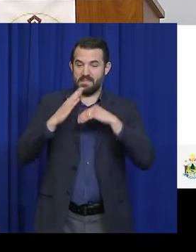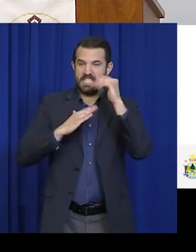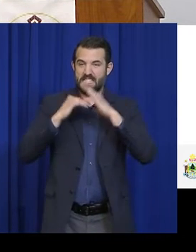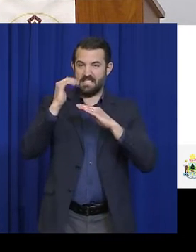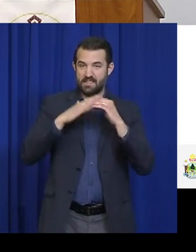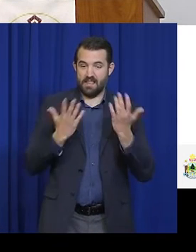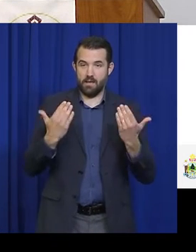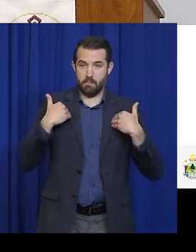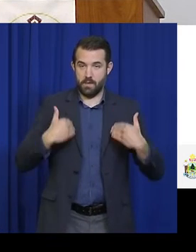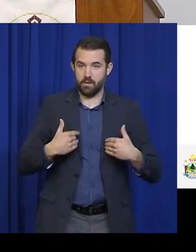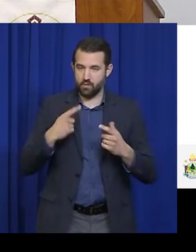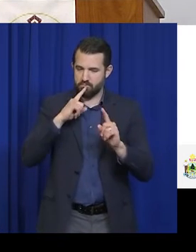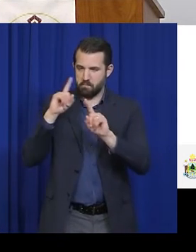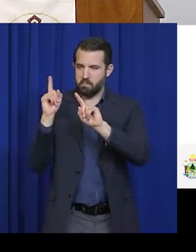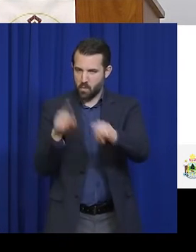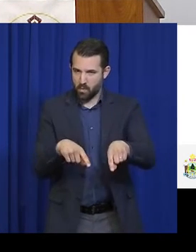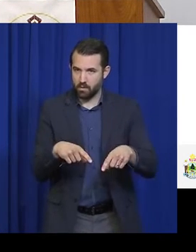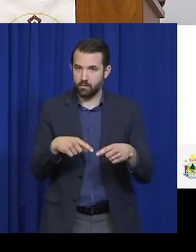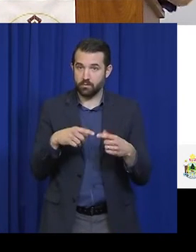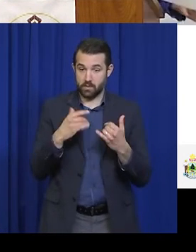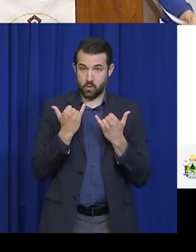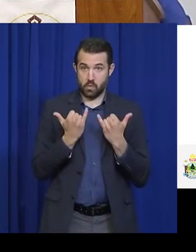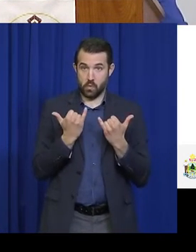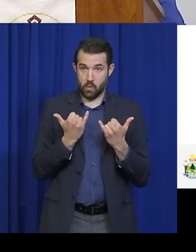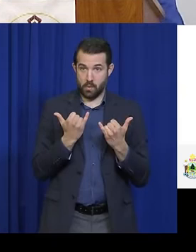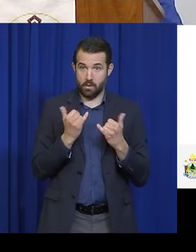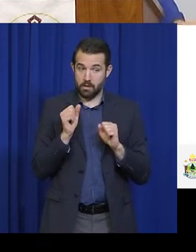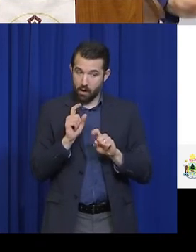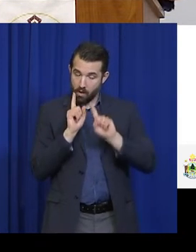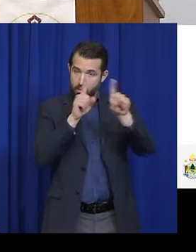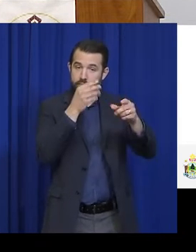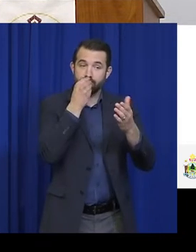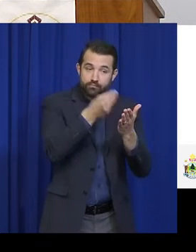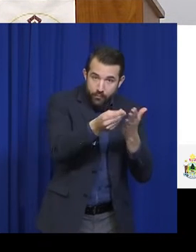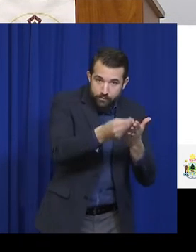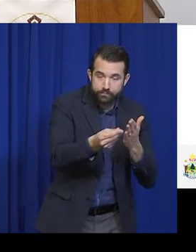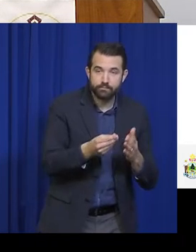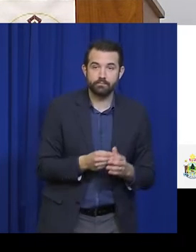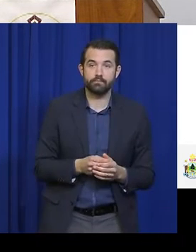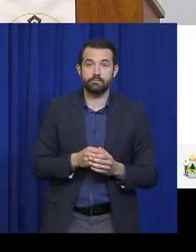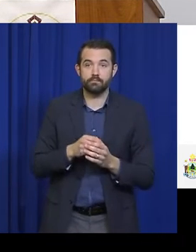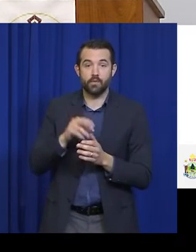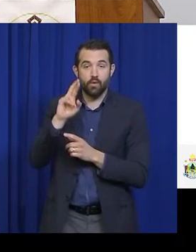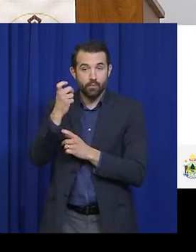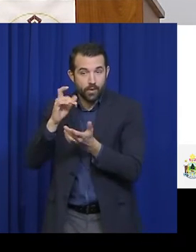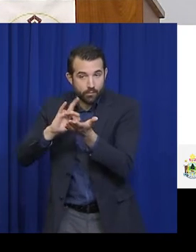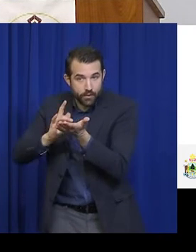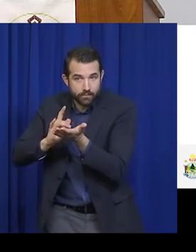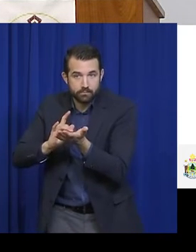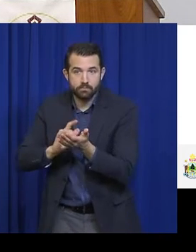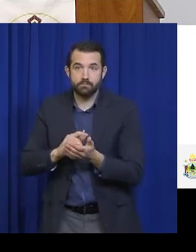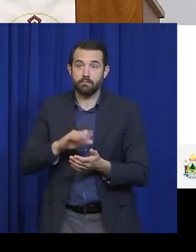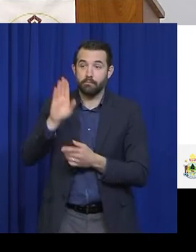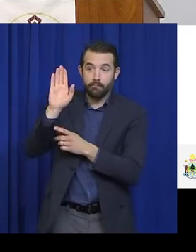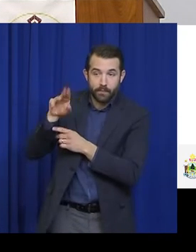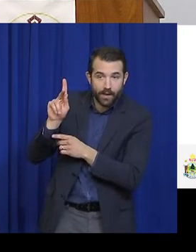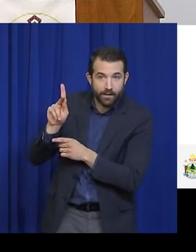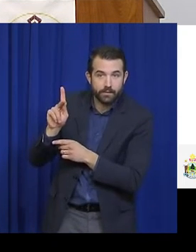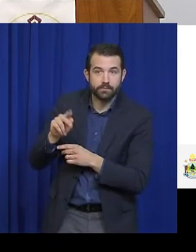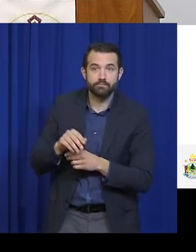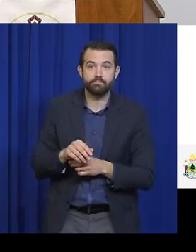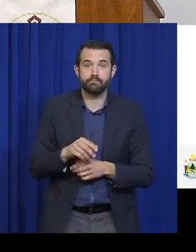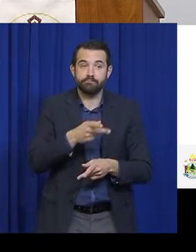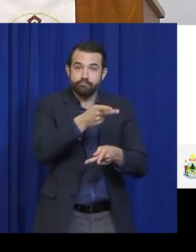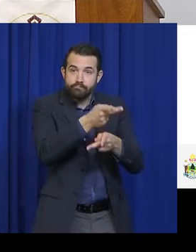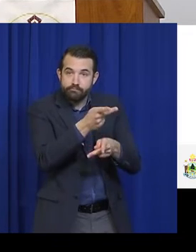already allow grocery stores, pharmacies, companies, financial institutions, home repair services, daycare centers,